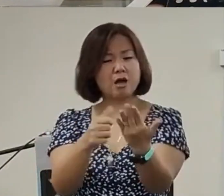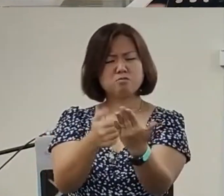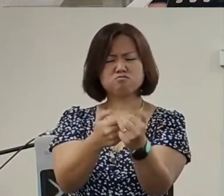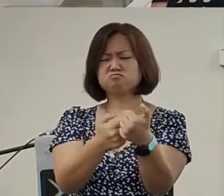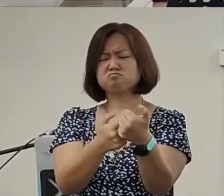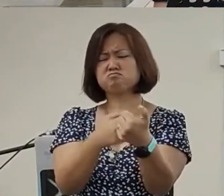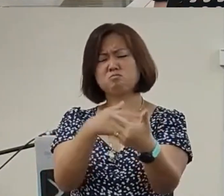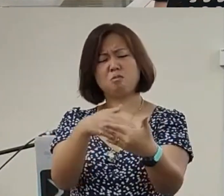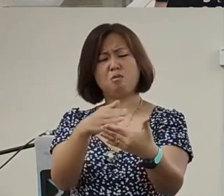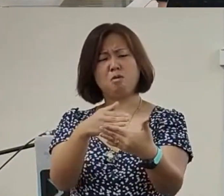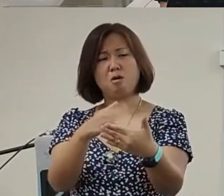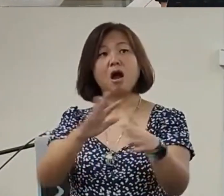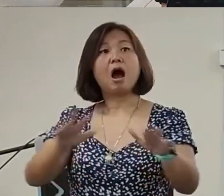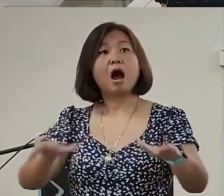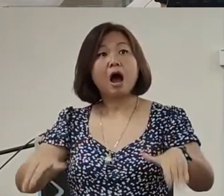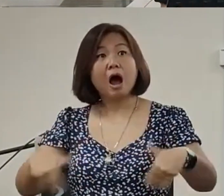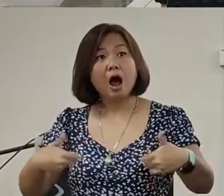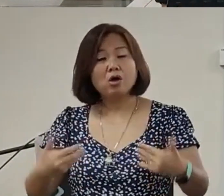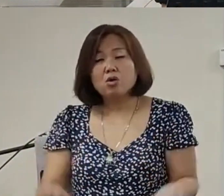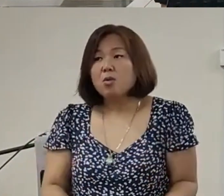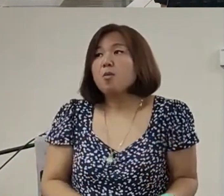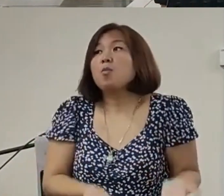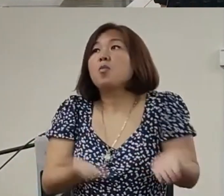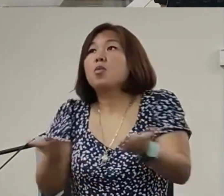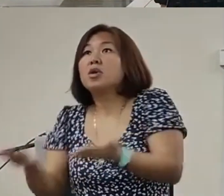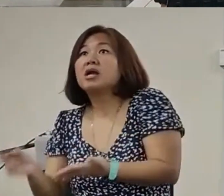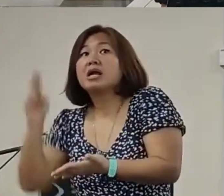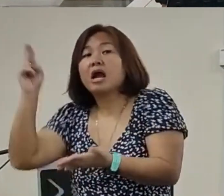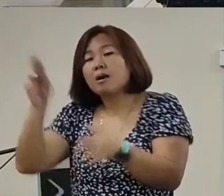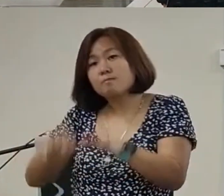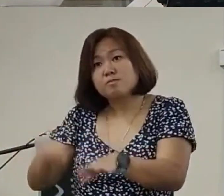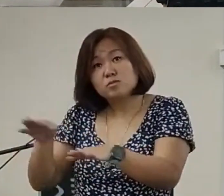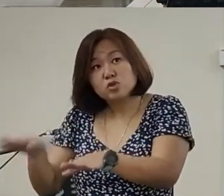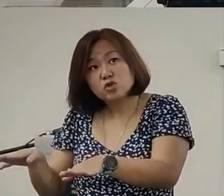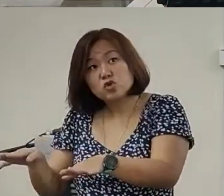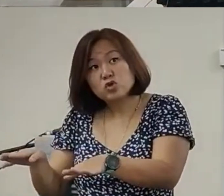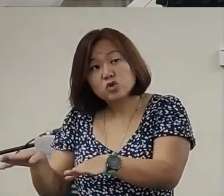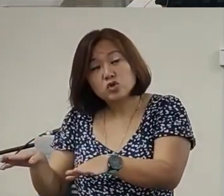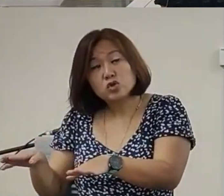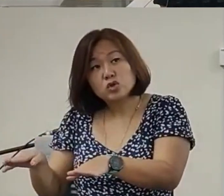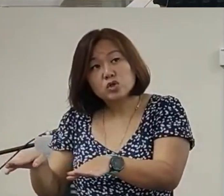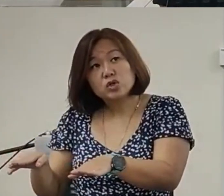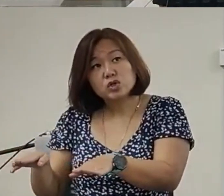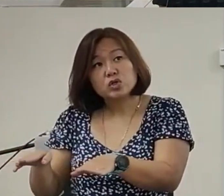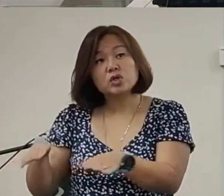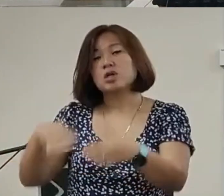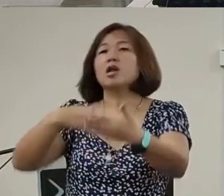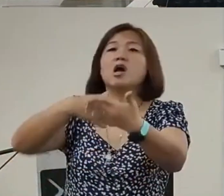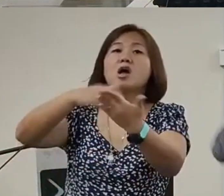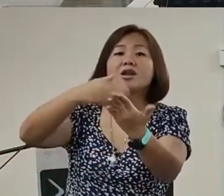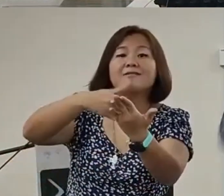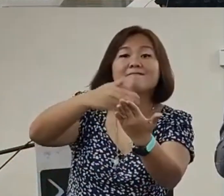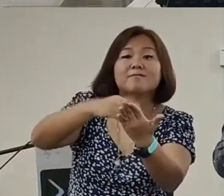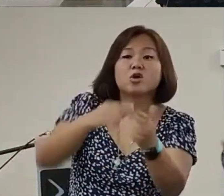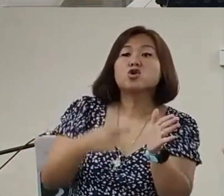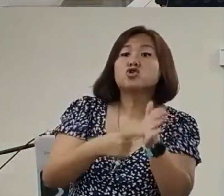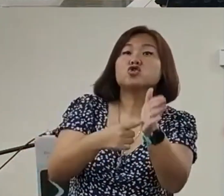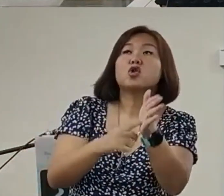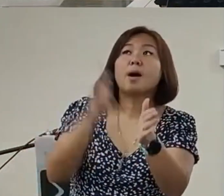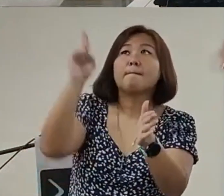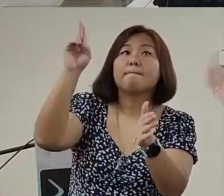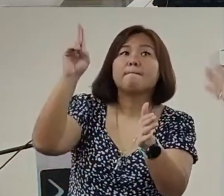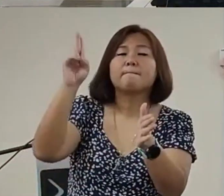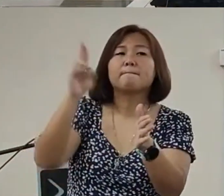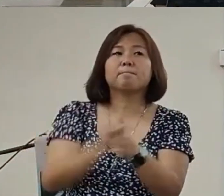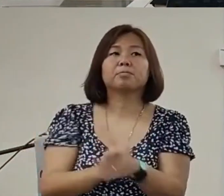Show Up you talk about how to raise up children it means you have been watching such videos and the algorithm caught it so show up is not